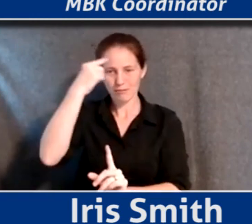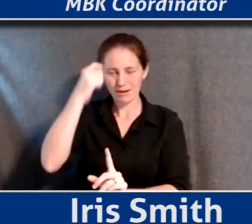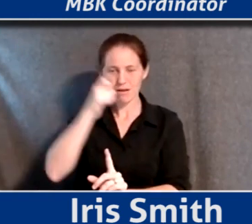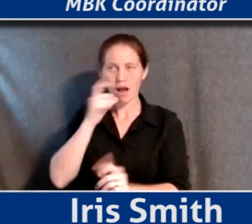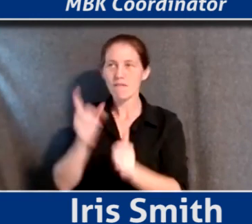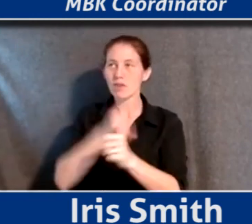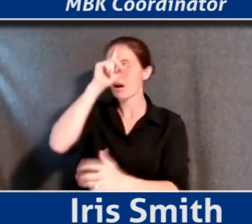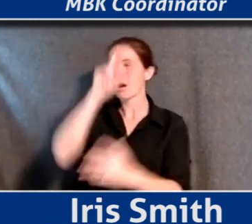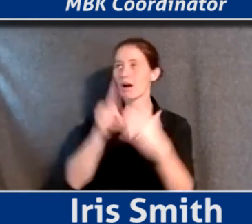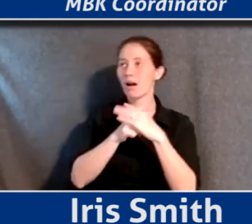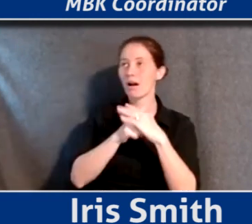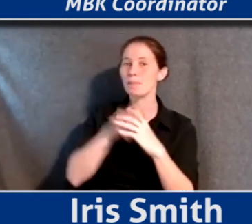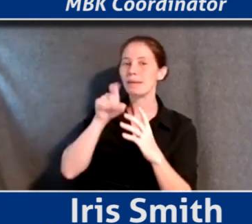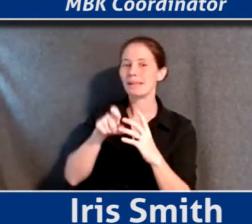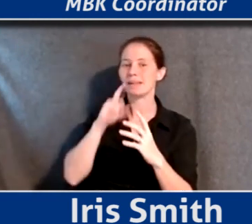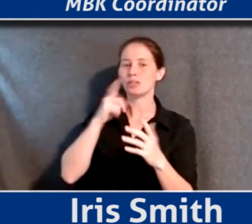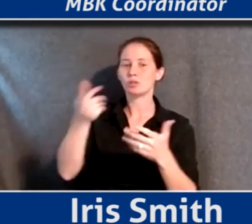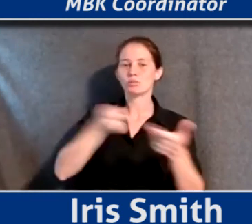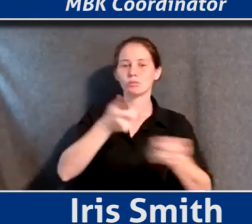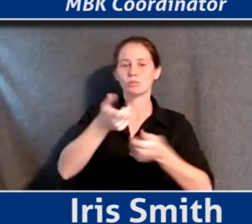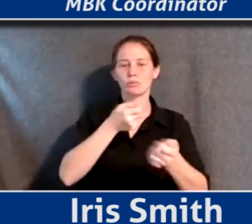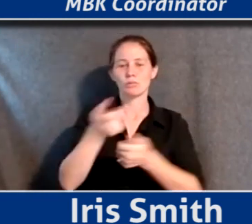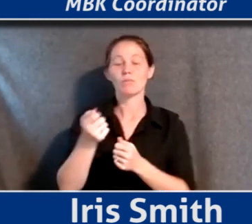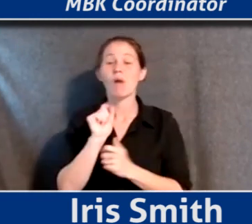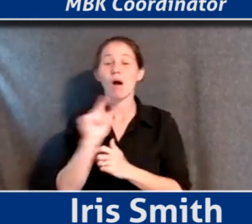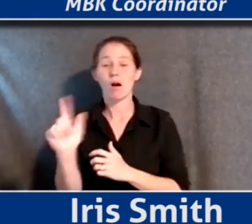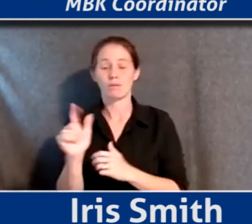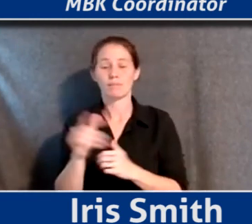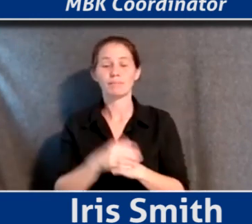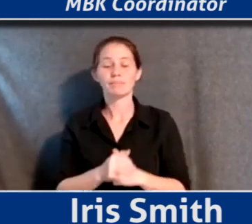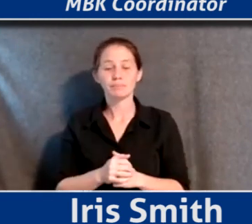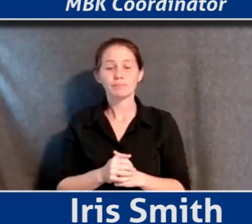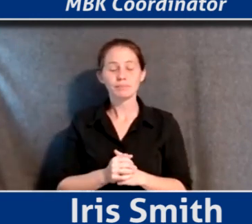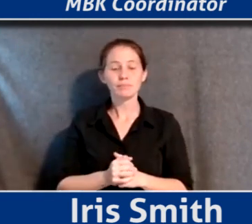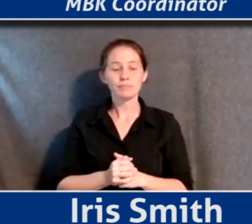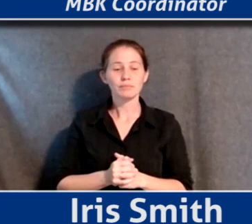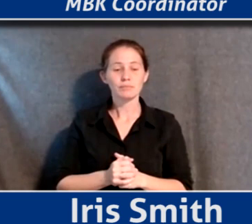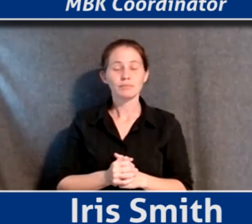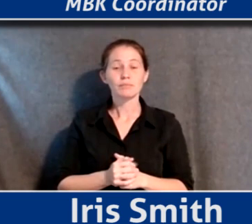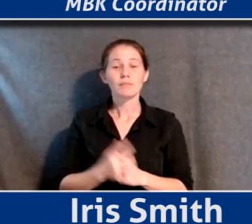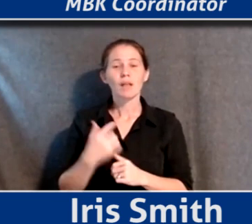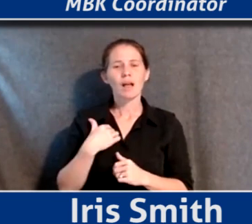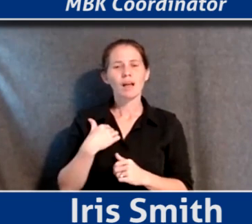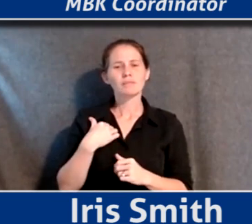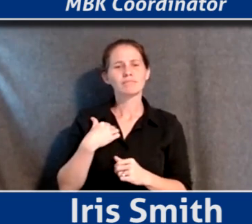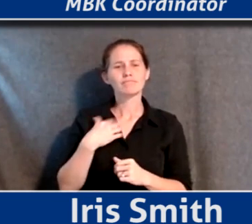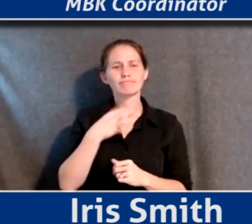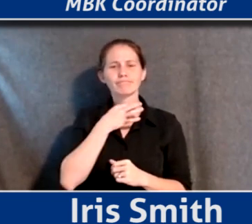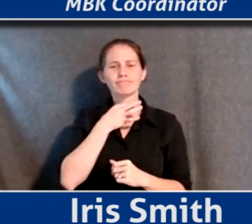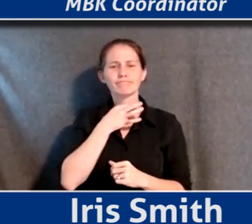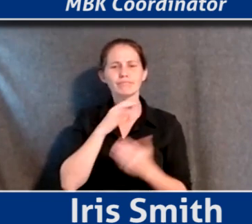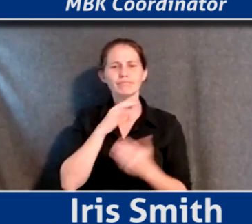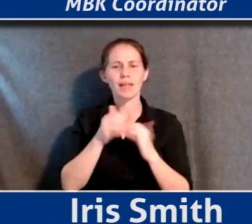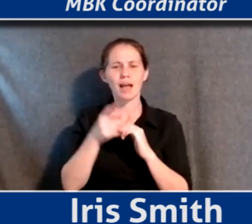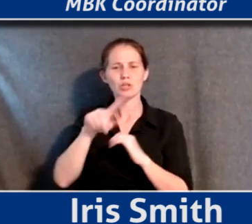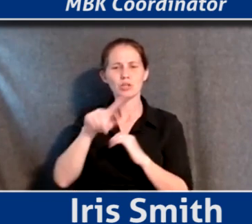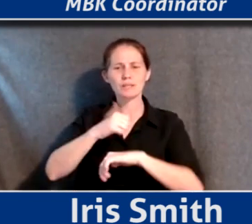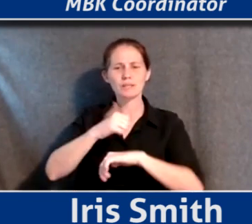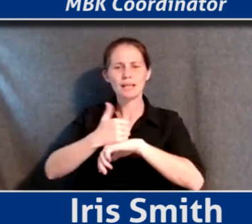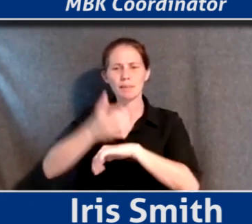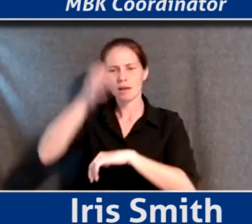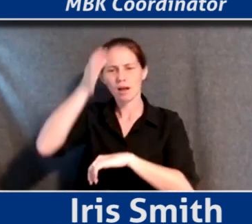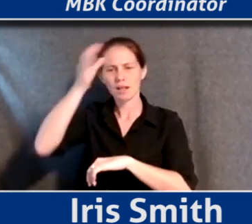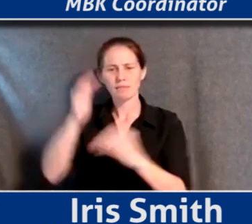your mind, is important. Makes a lot of sense. So I wonder what, how you would frame the concept of